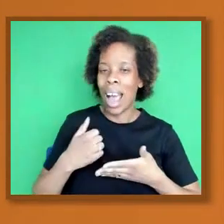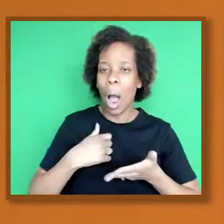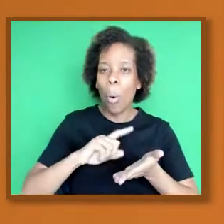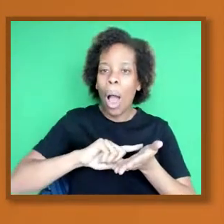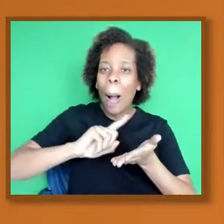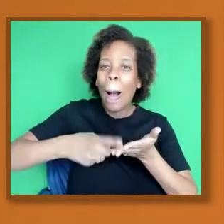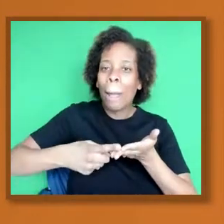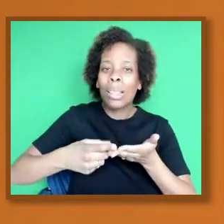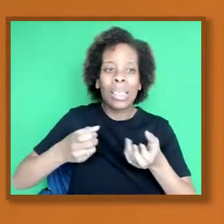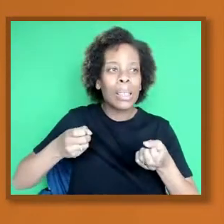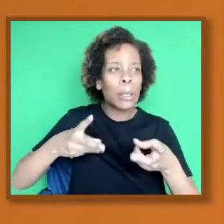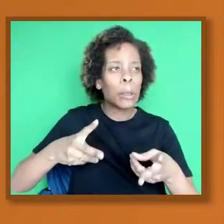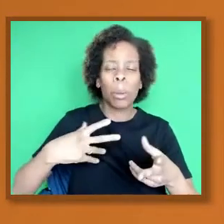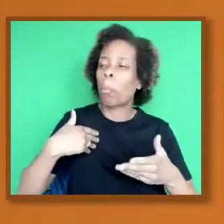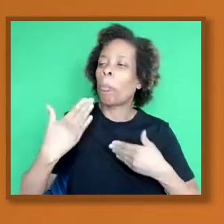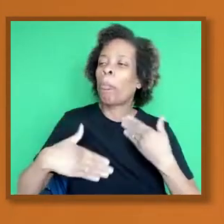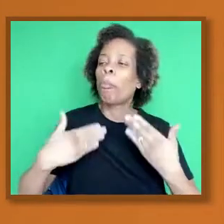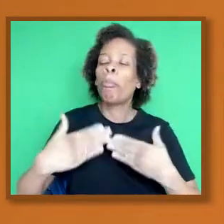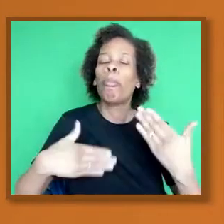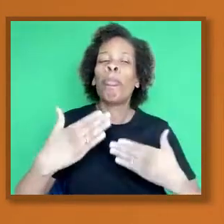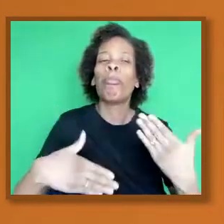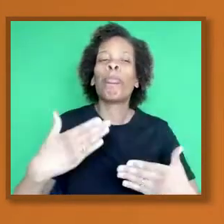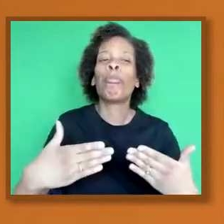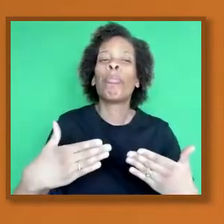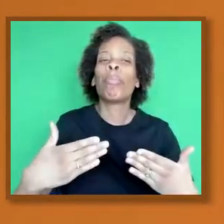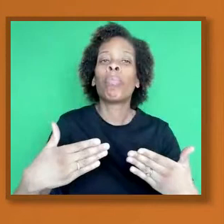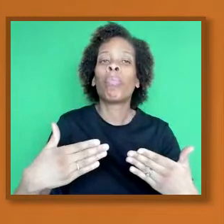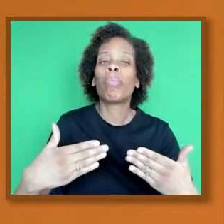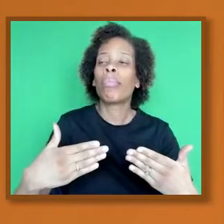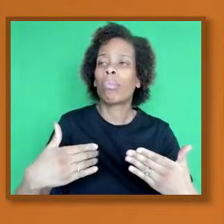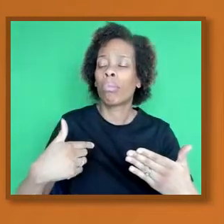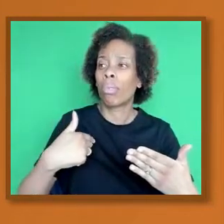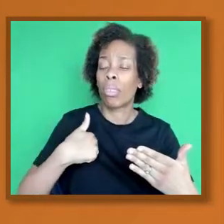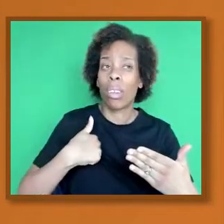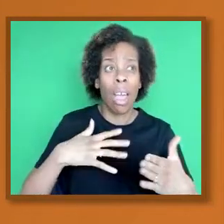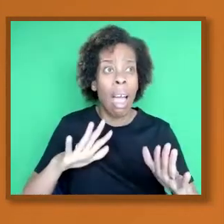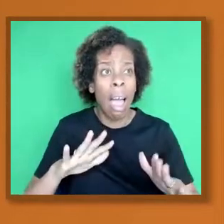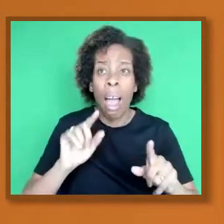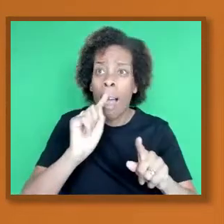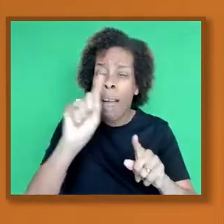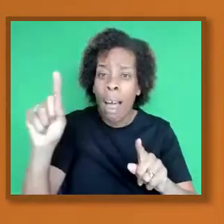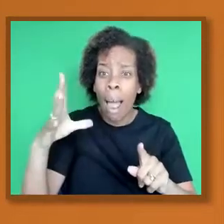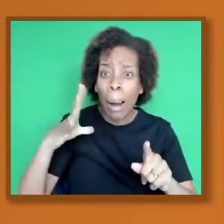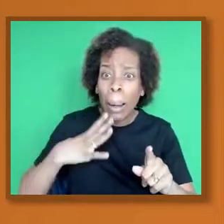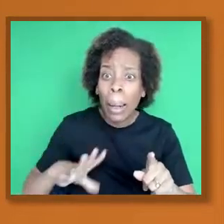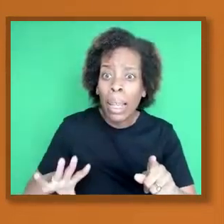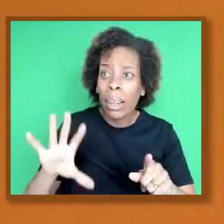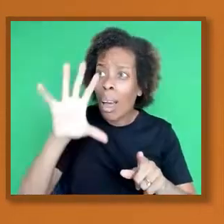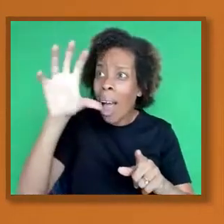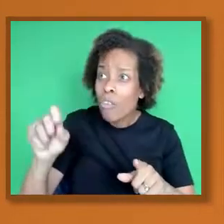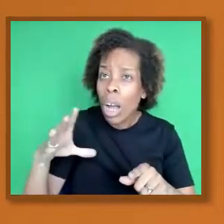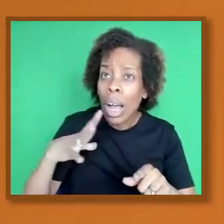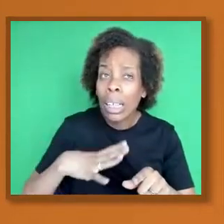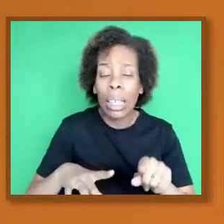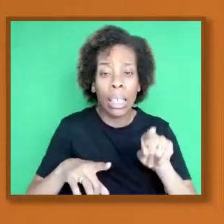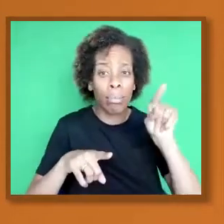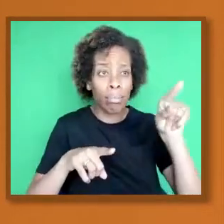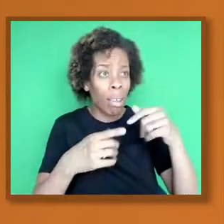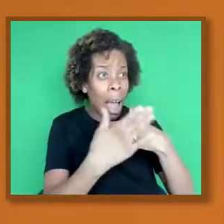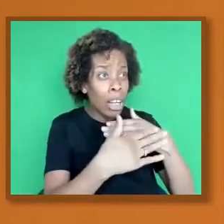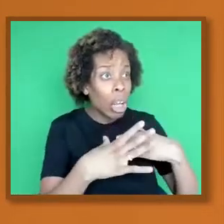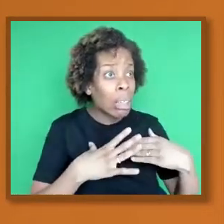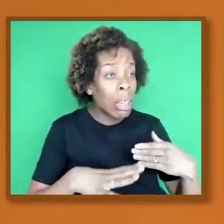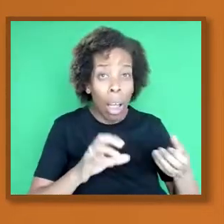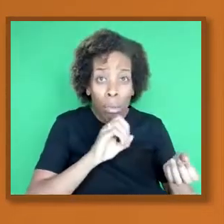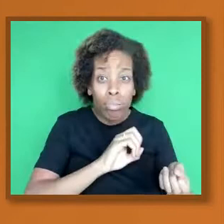And they're not then rushing to send it to Africa, to Asia, to other places in the so